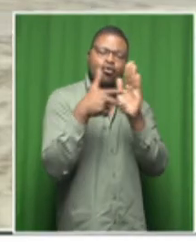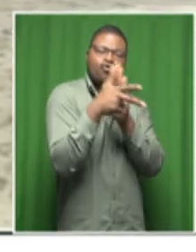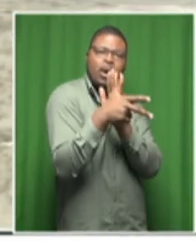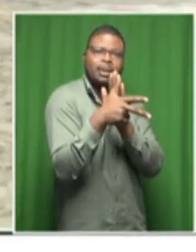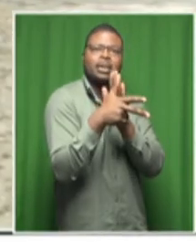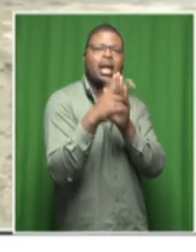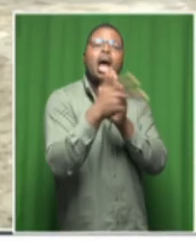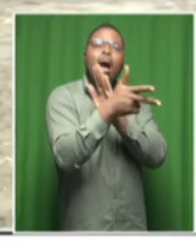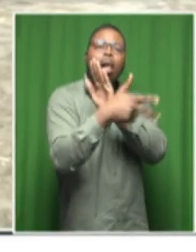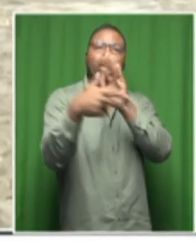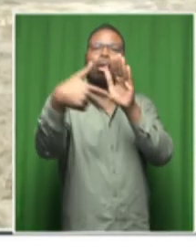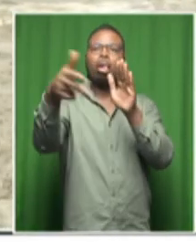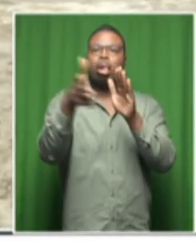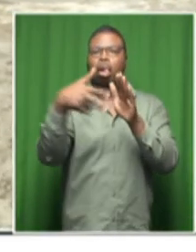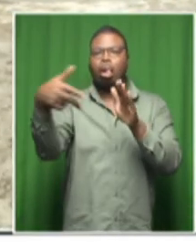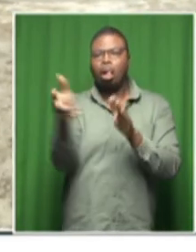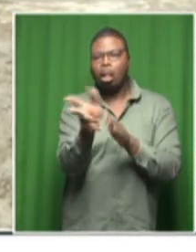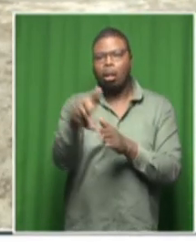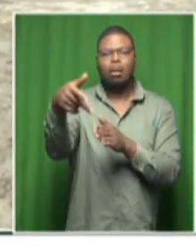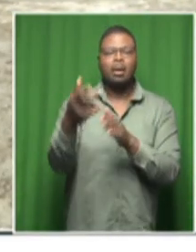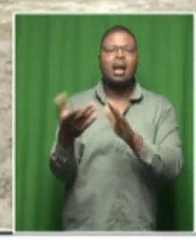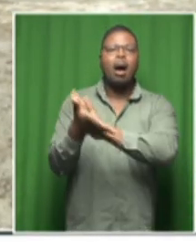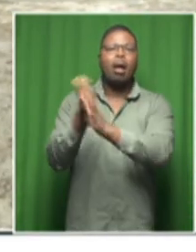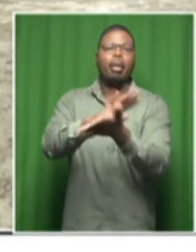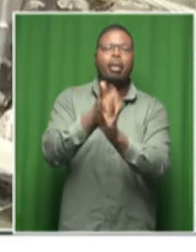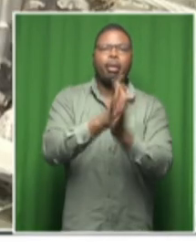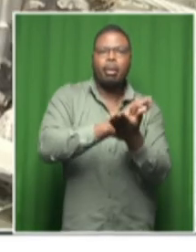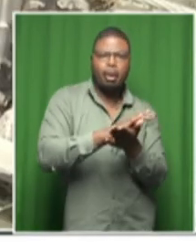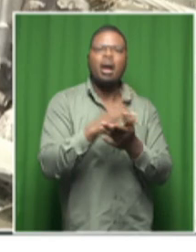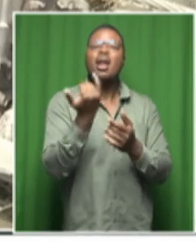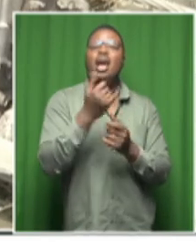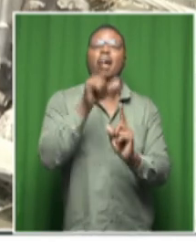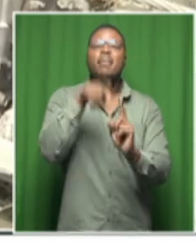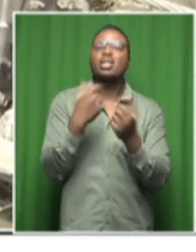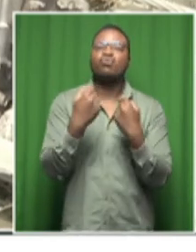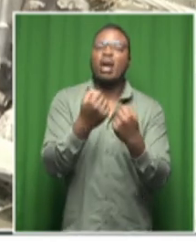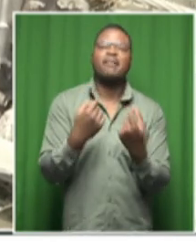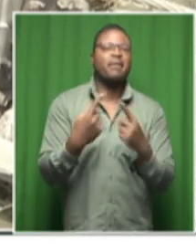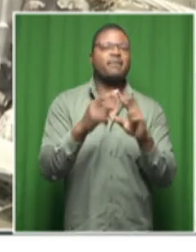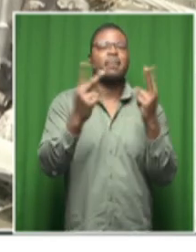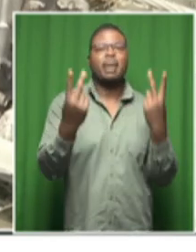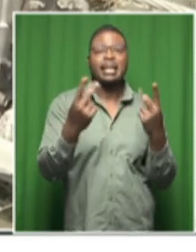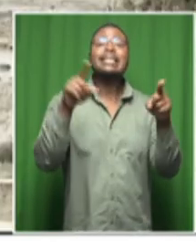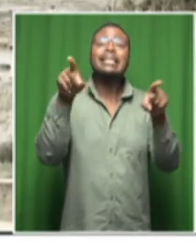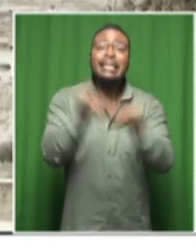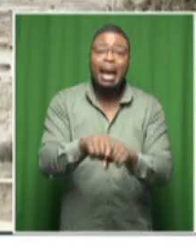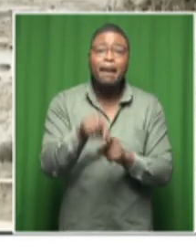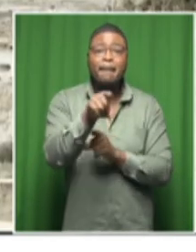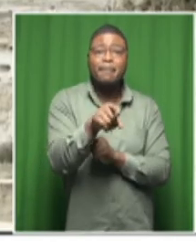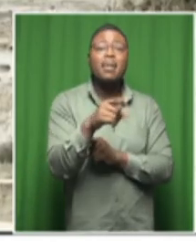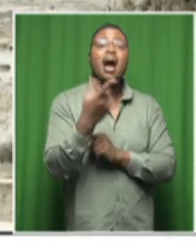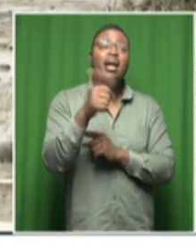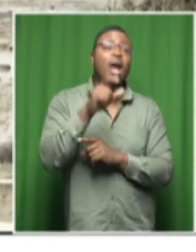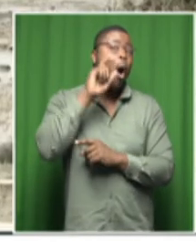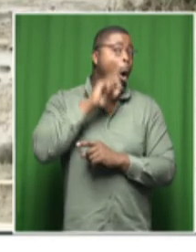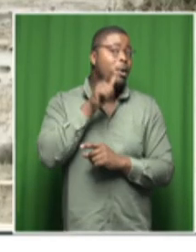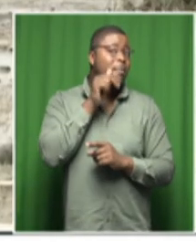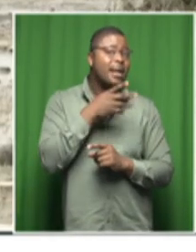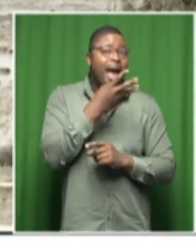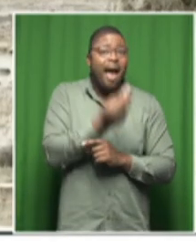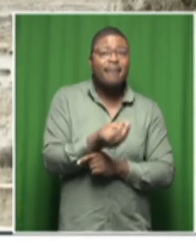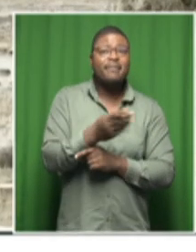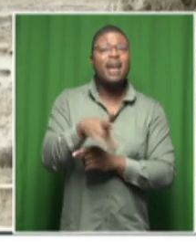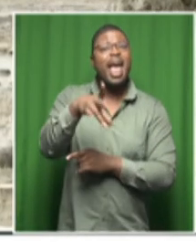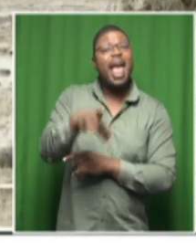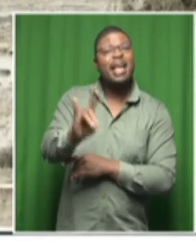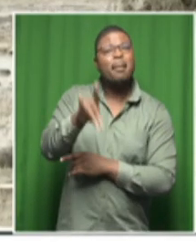washed away and some some of the livestock one old man was really devastated that everything